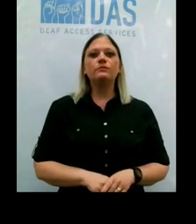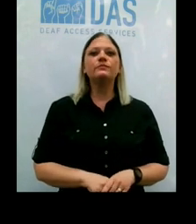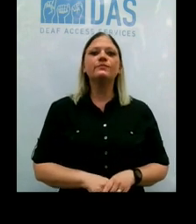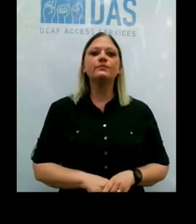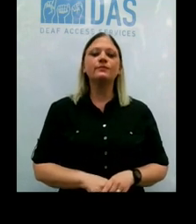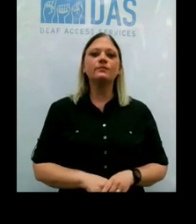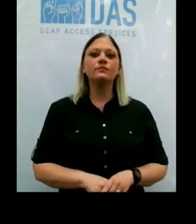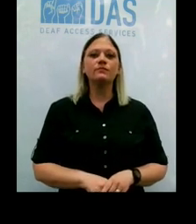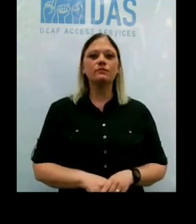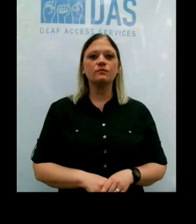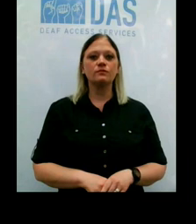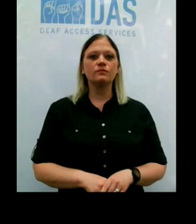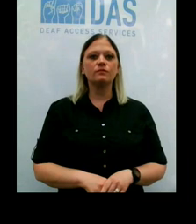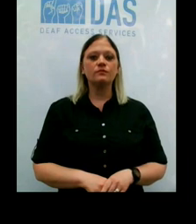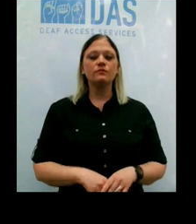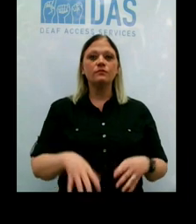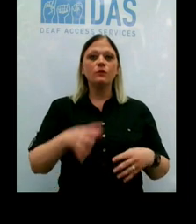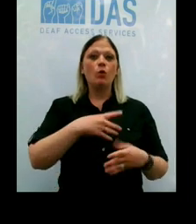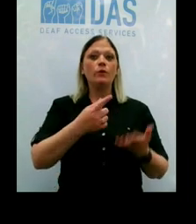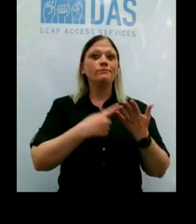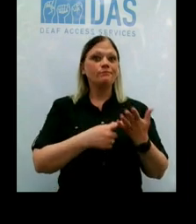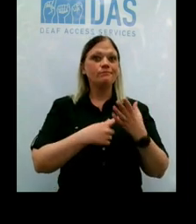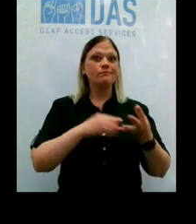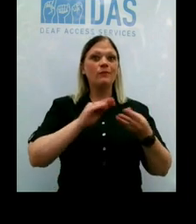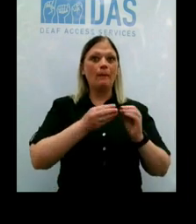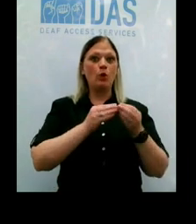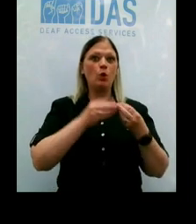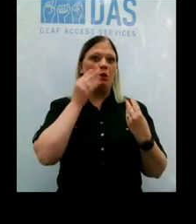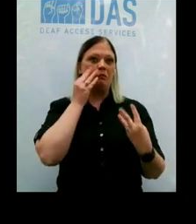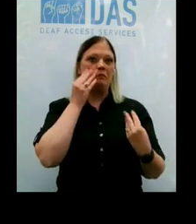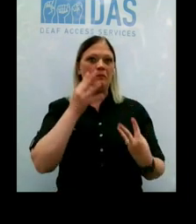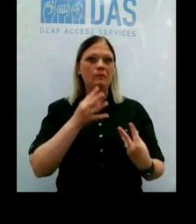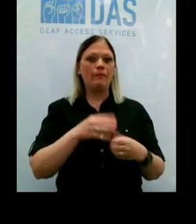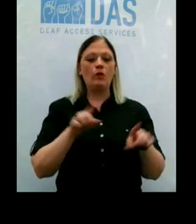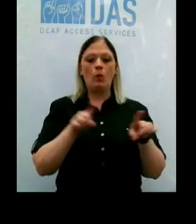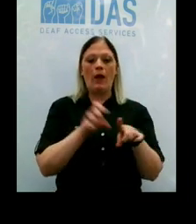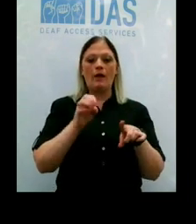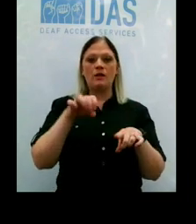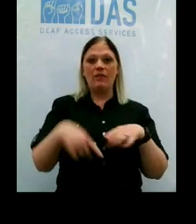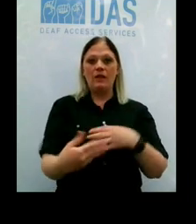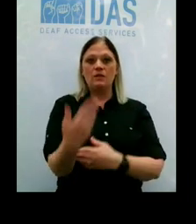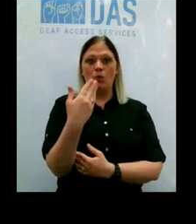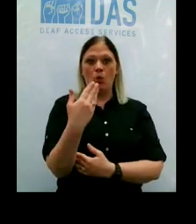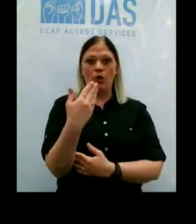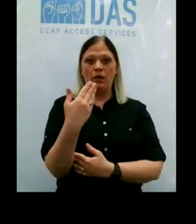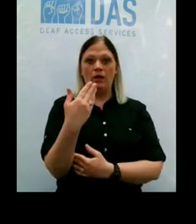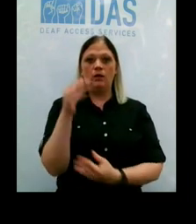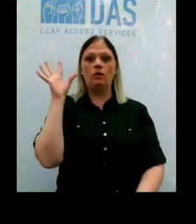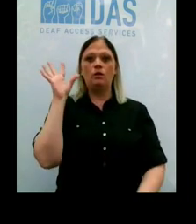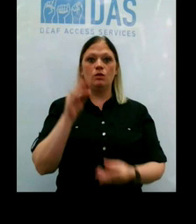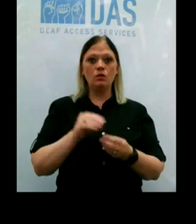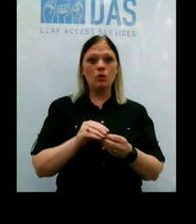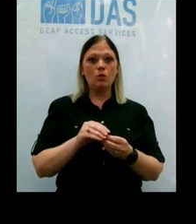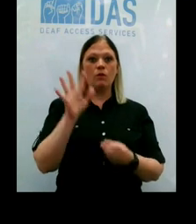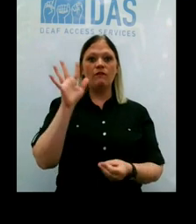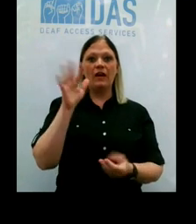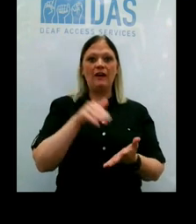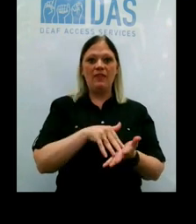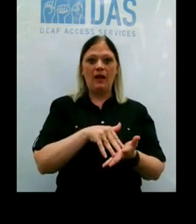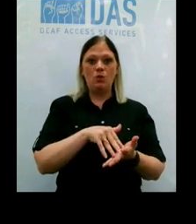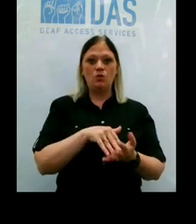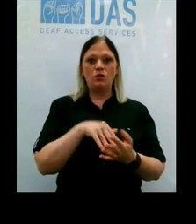So let's talk about the numbers, the data. So as of this morning, there were a total of 5